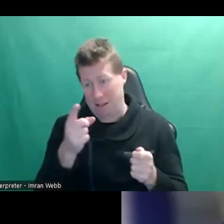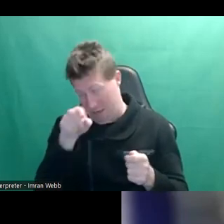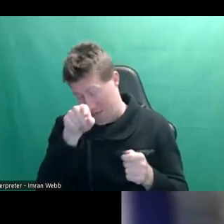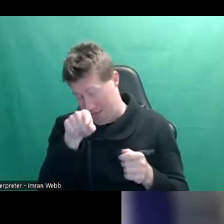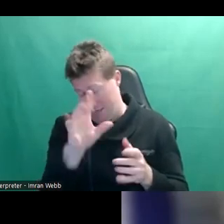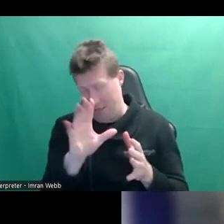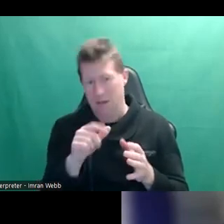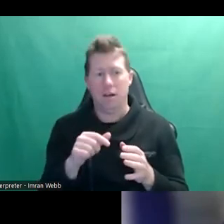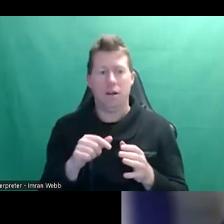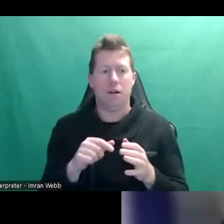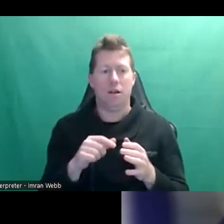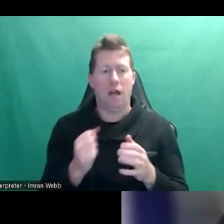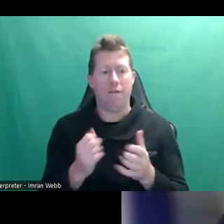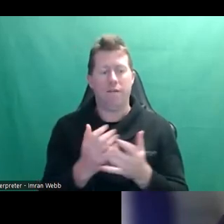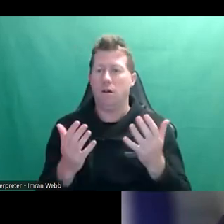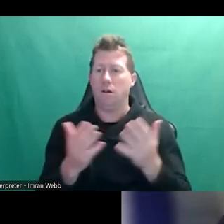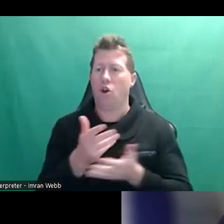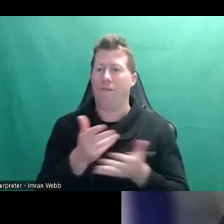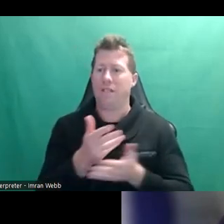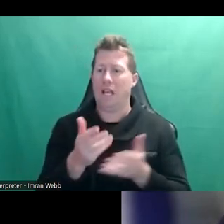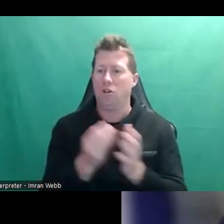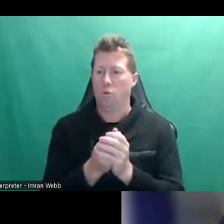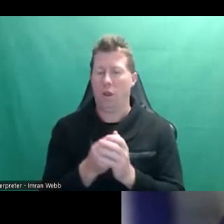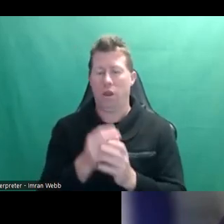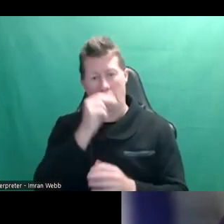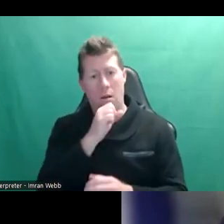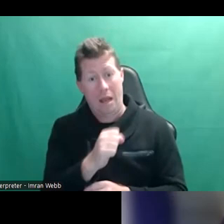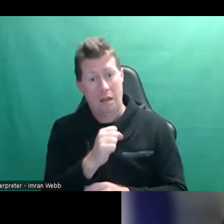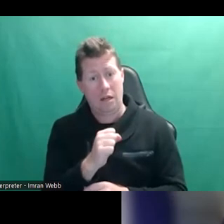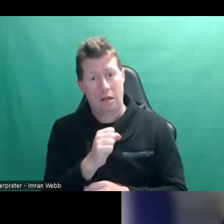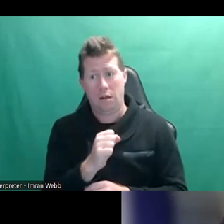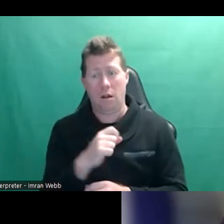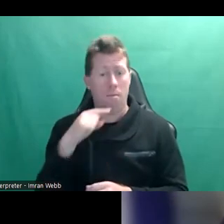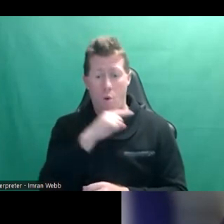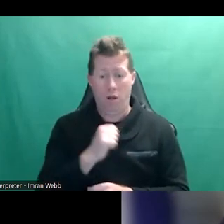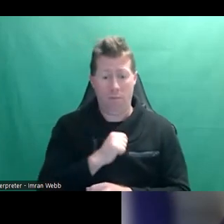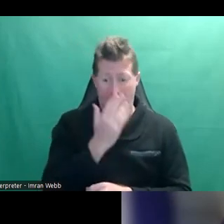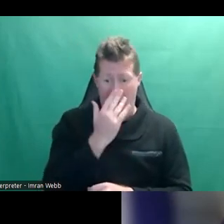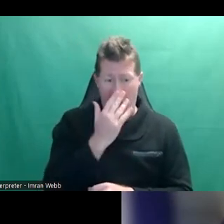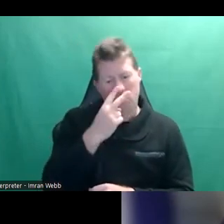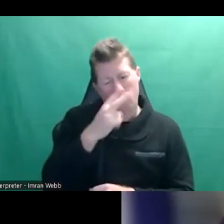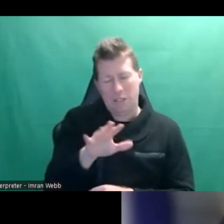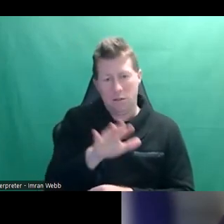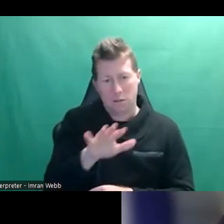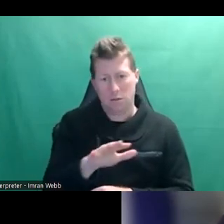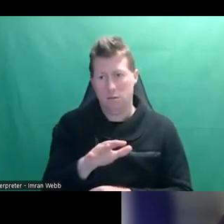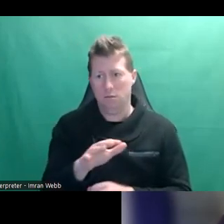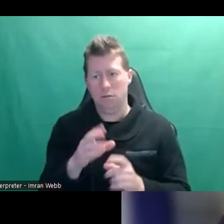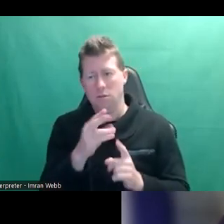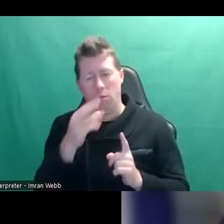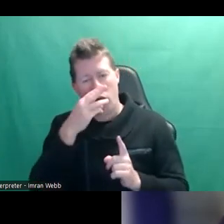And so I've had lots of conversations with, you know, young men, so boys my age in their twenties and some in their thirties.